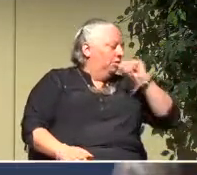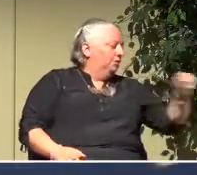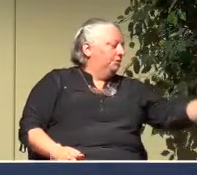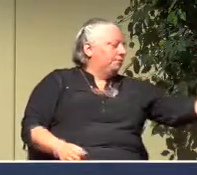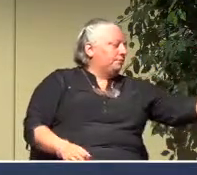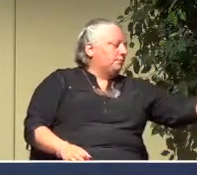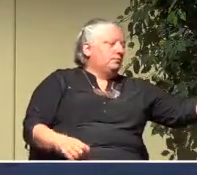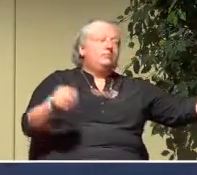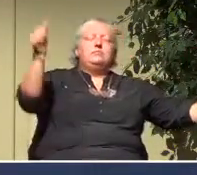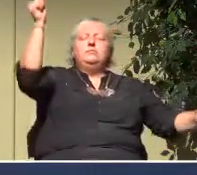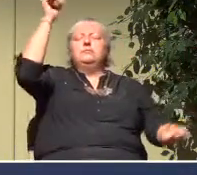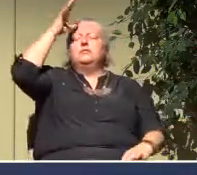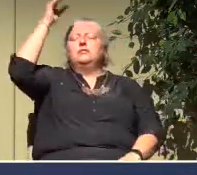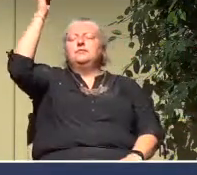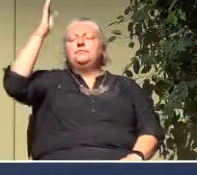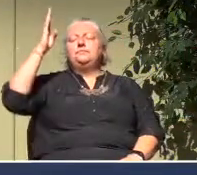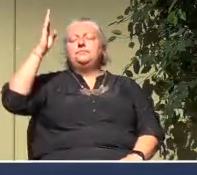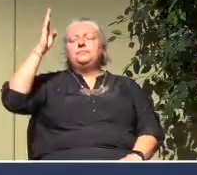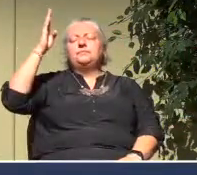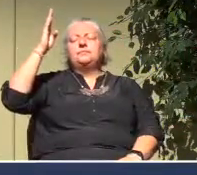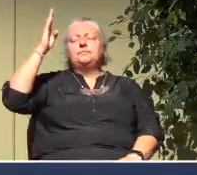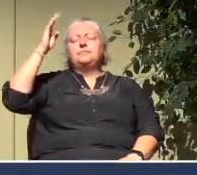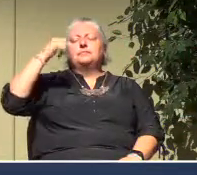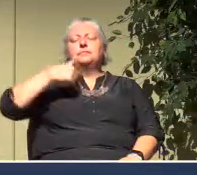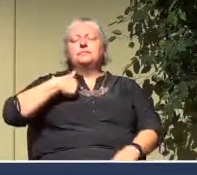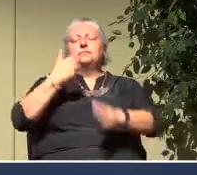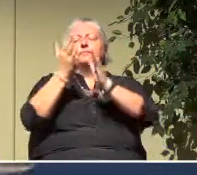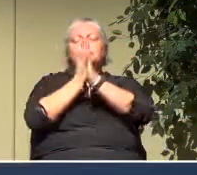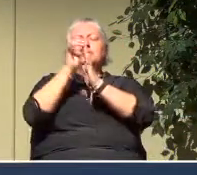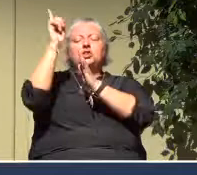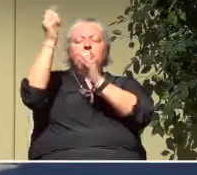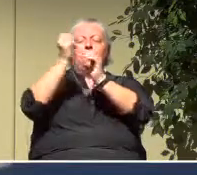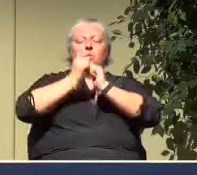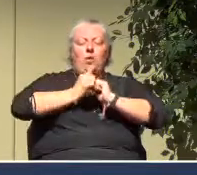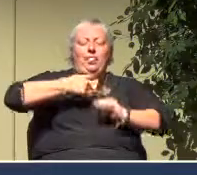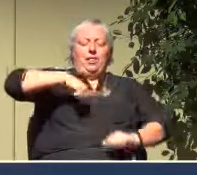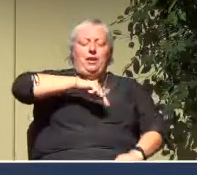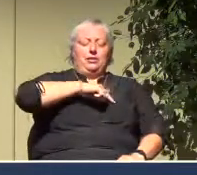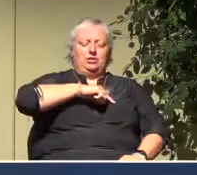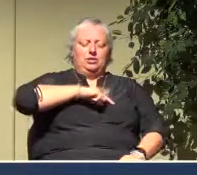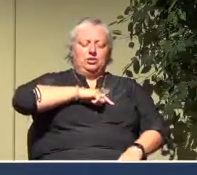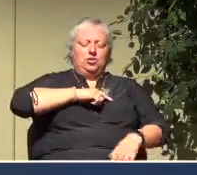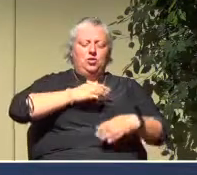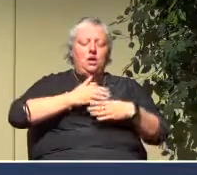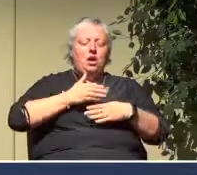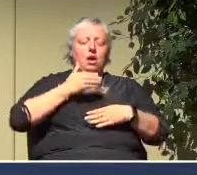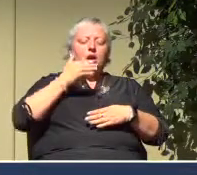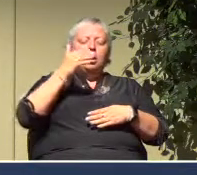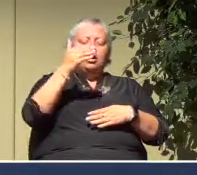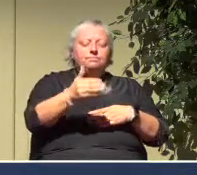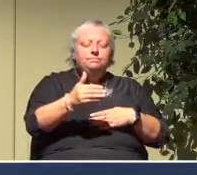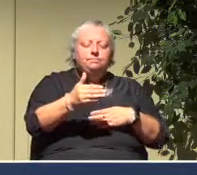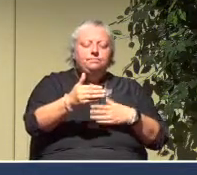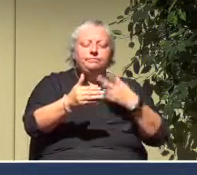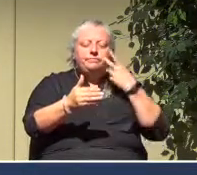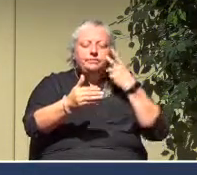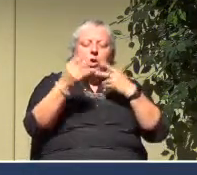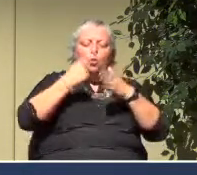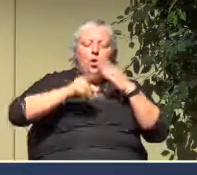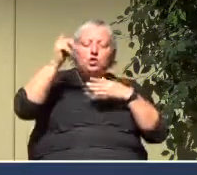Father God, I pray that you will be with us as we step forward into what you have for us as a church.